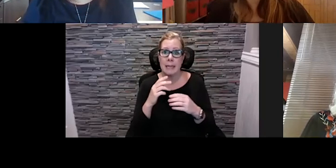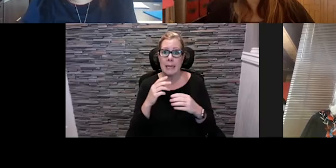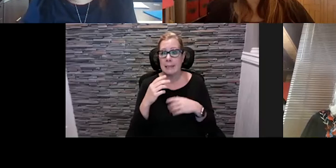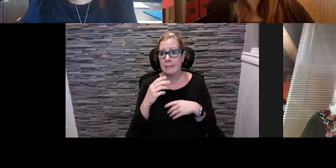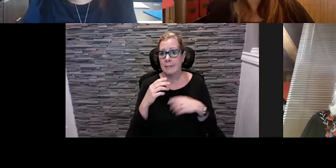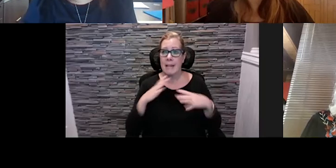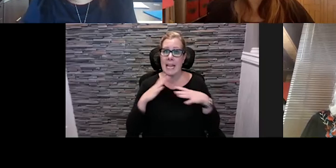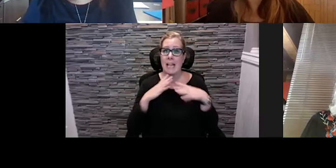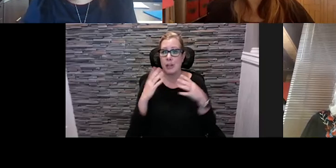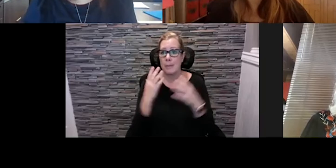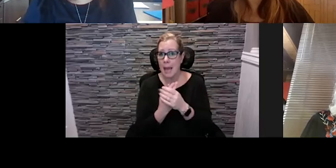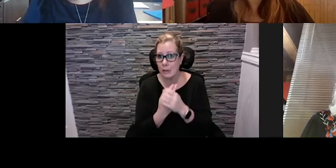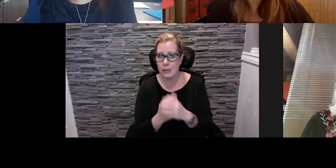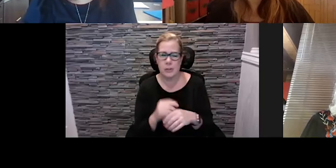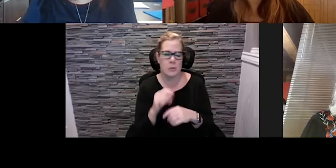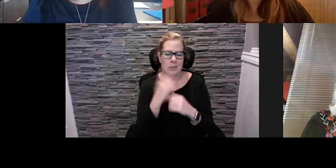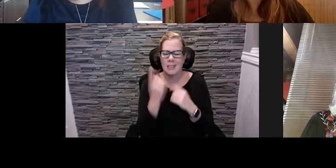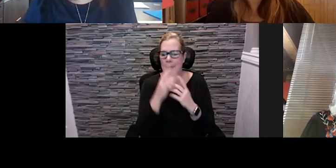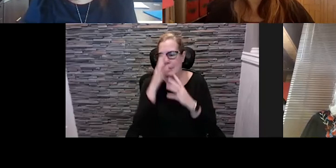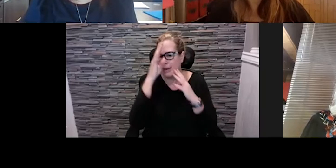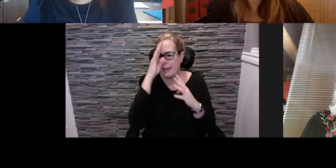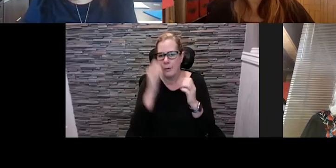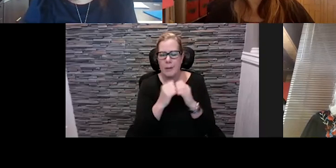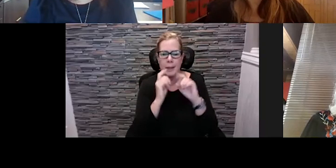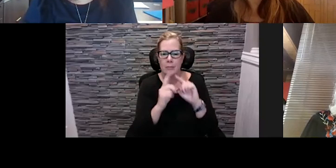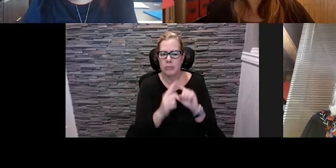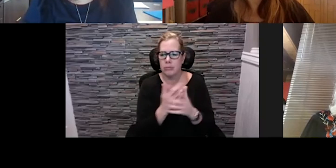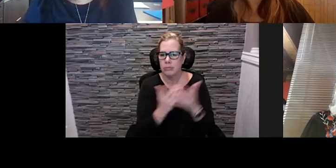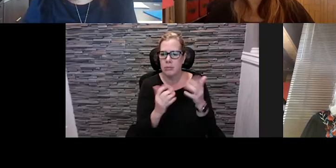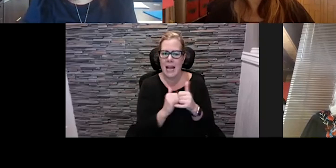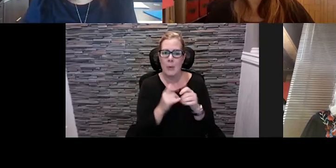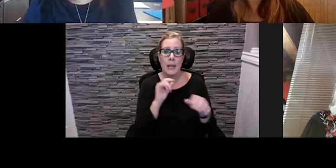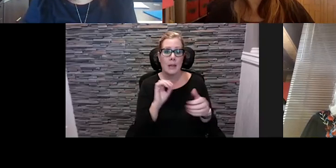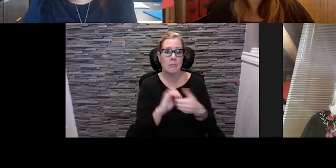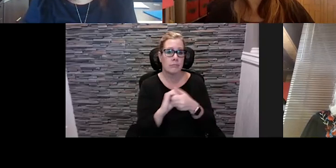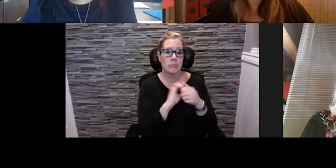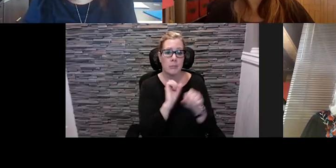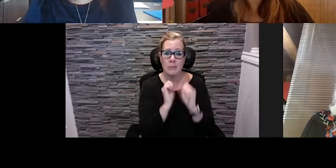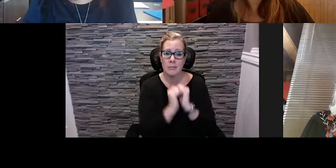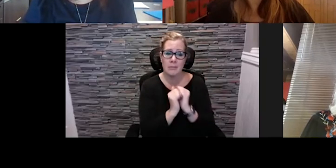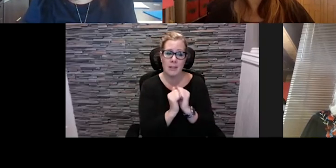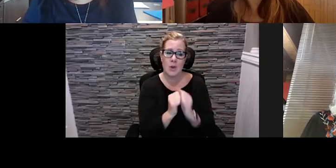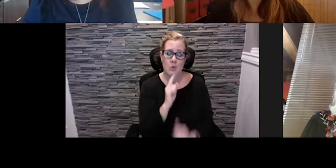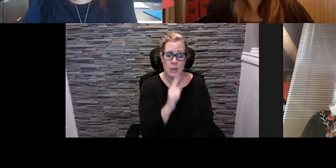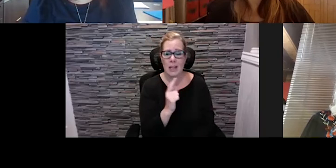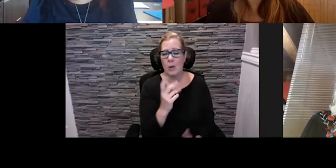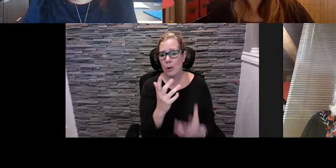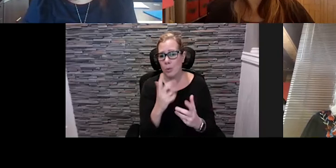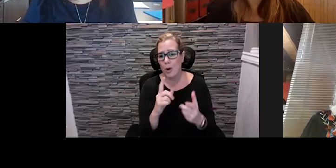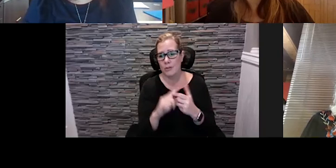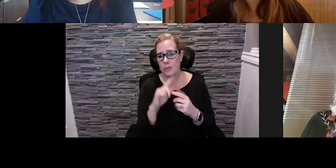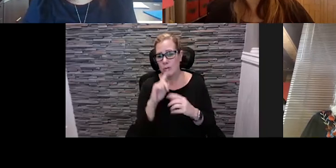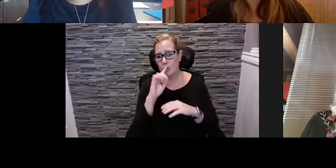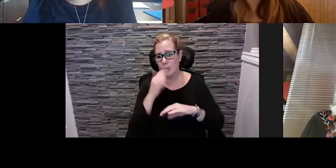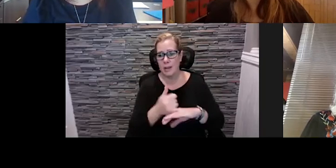that you can come up with different festival ideas or reimagine how you can work together um you know we really do want to kind of create this